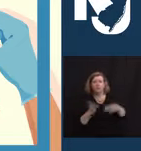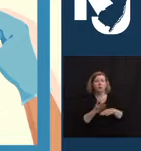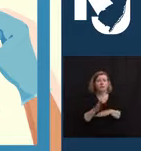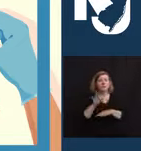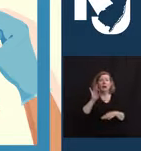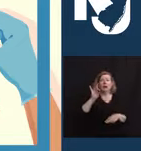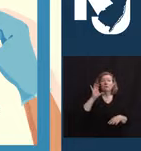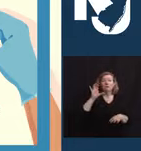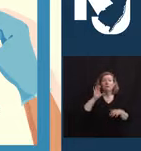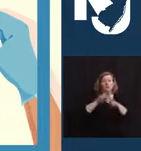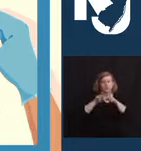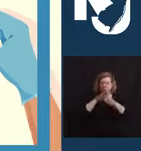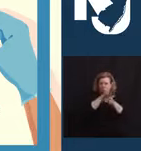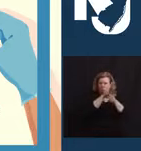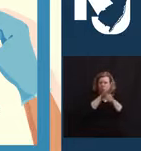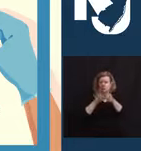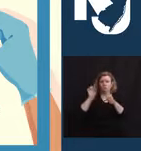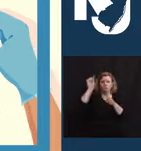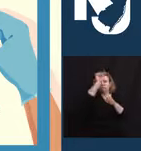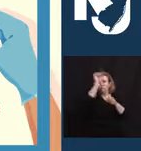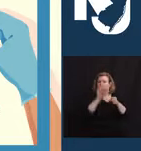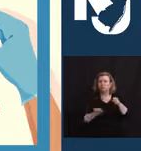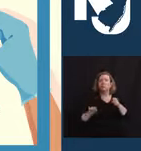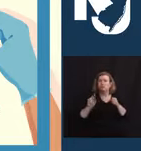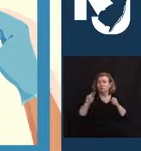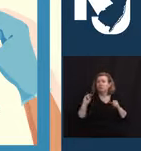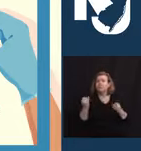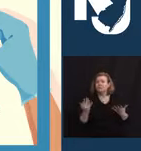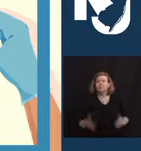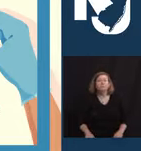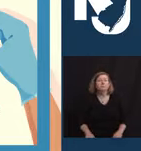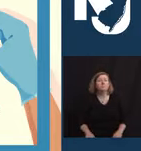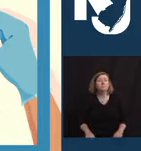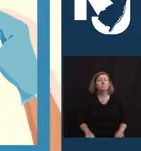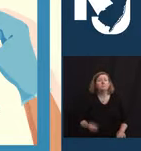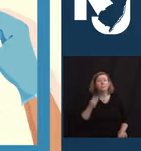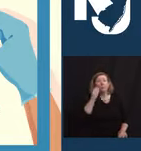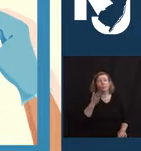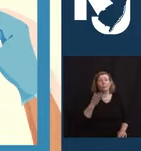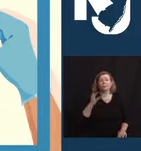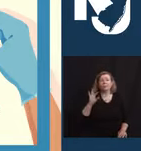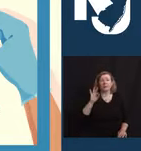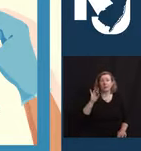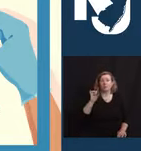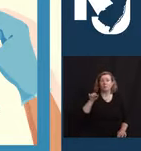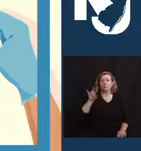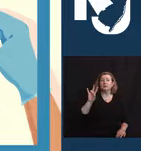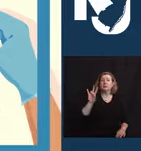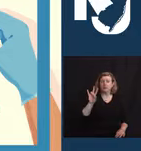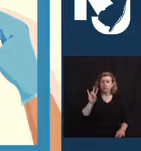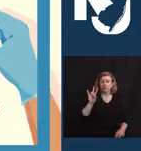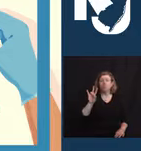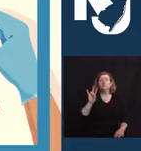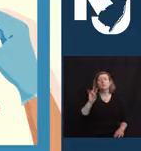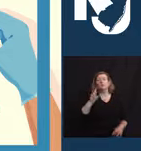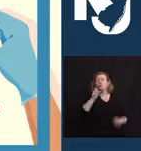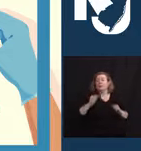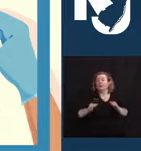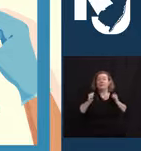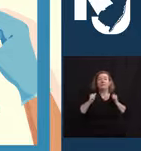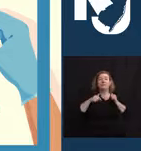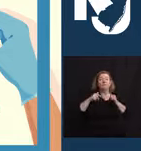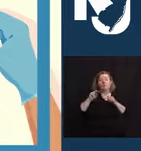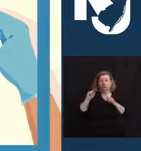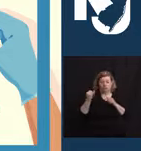different locations. And, as we have noted before, 98.7% of all New Jersey residents live within five miles